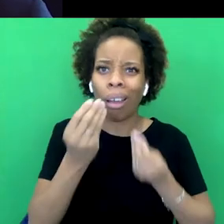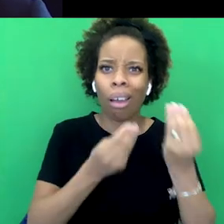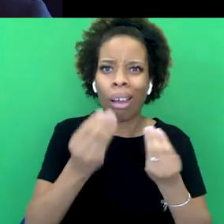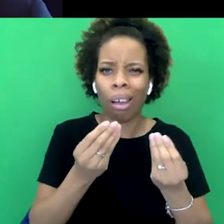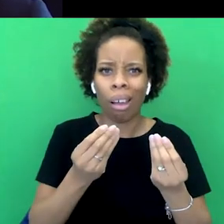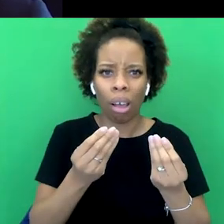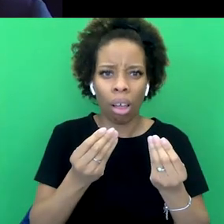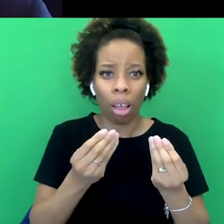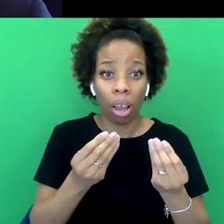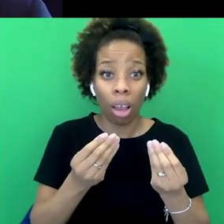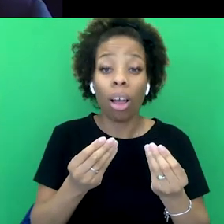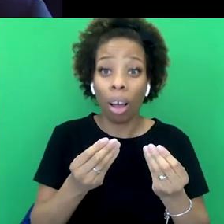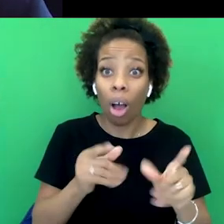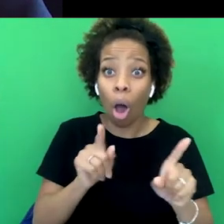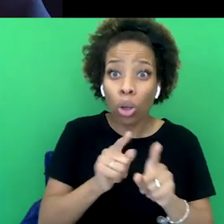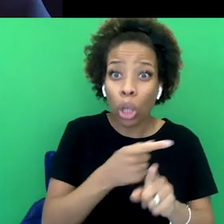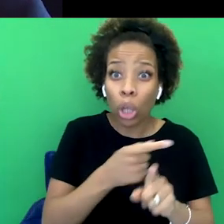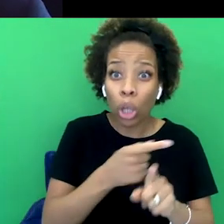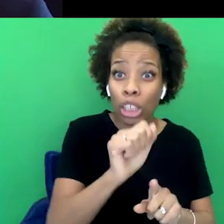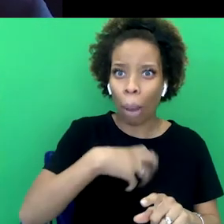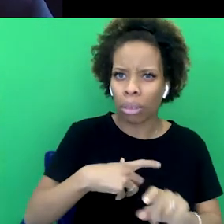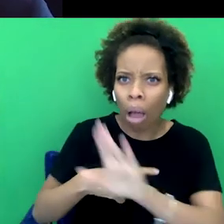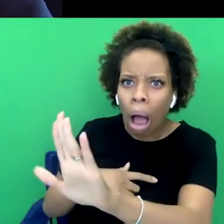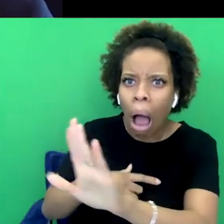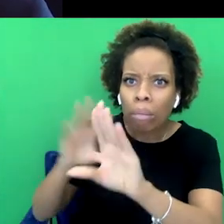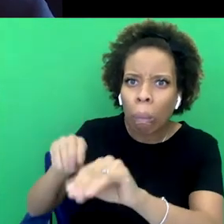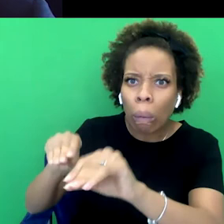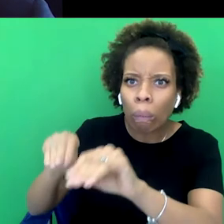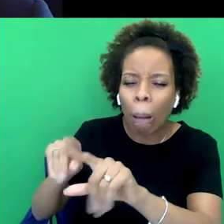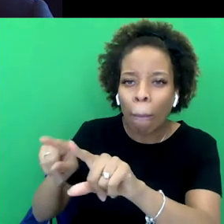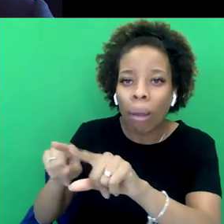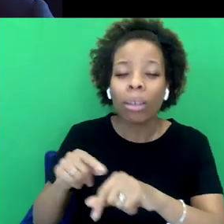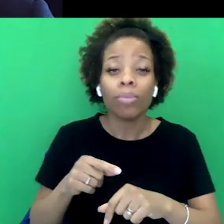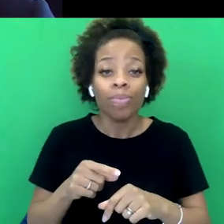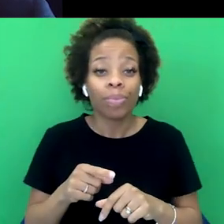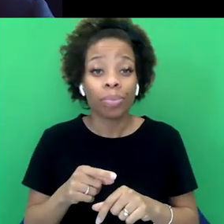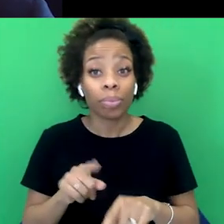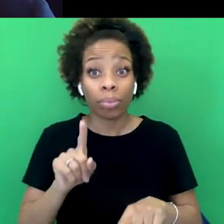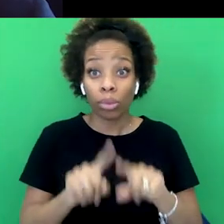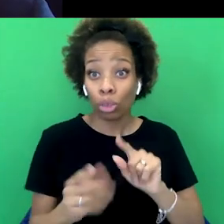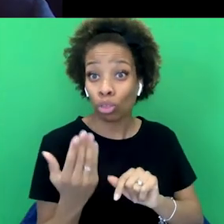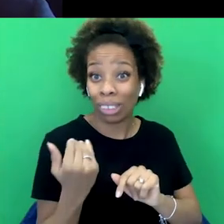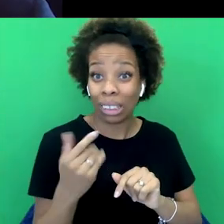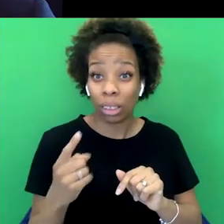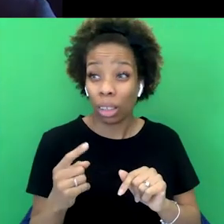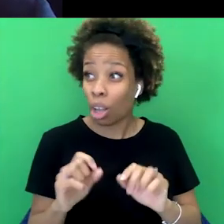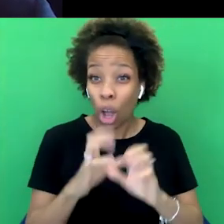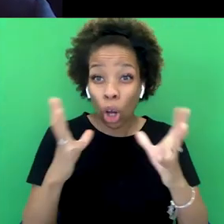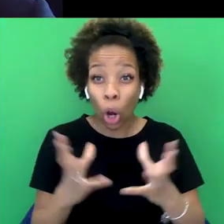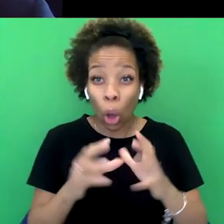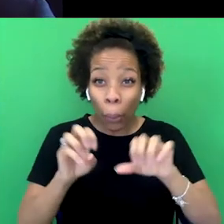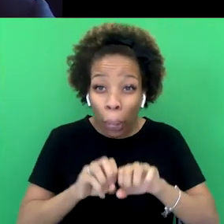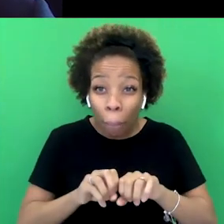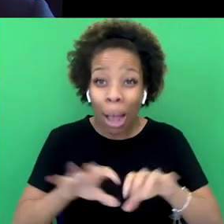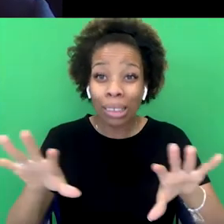Being told to pipe down by his own ambassador. And, you know, more recently, in the middle of a global pandemic, writing a piece